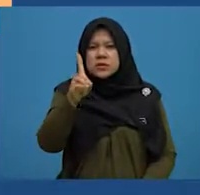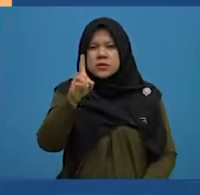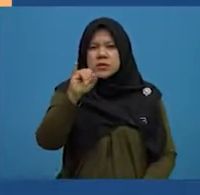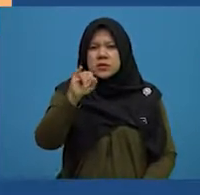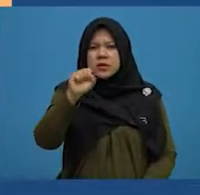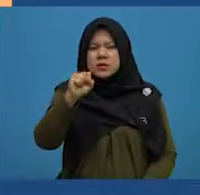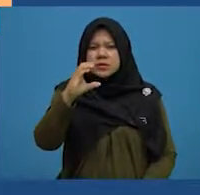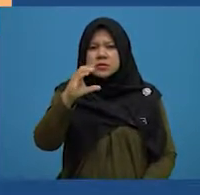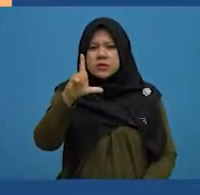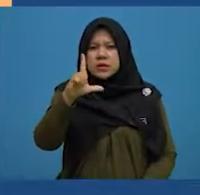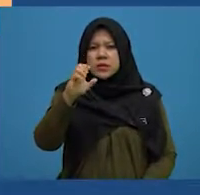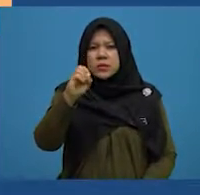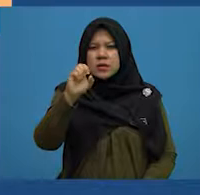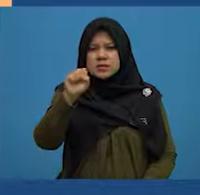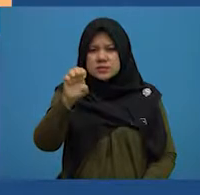closure.